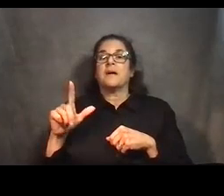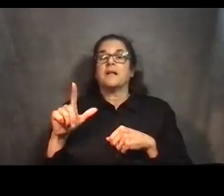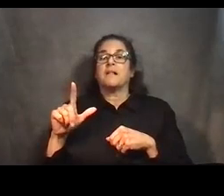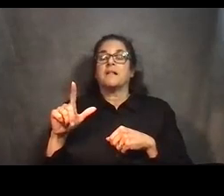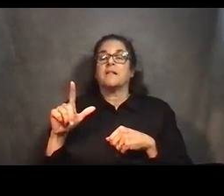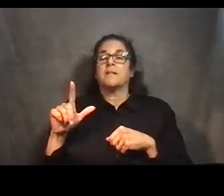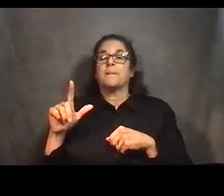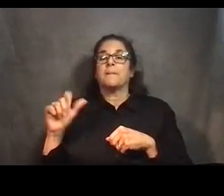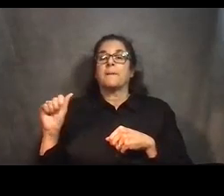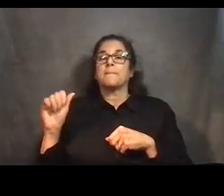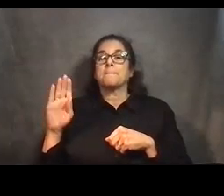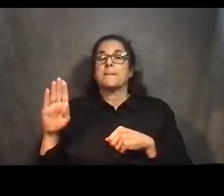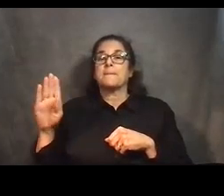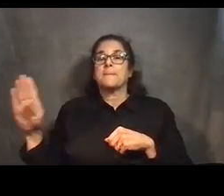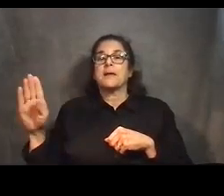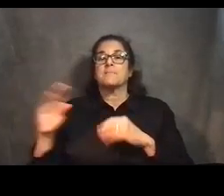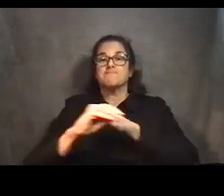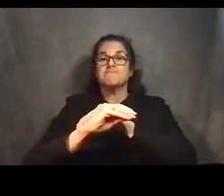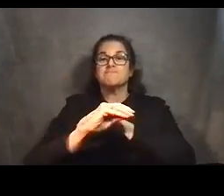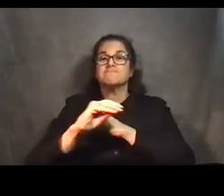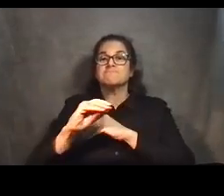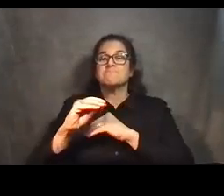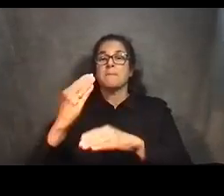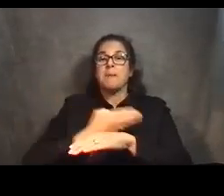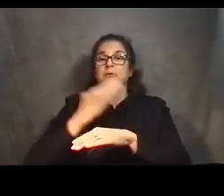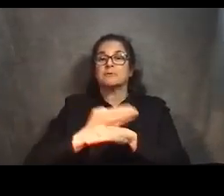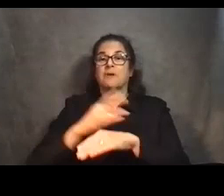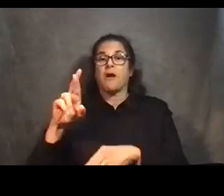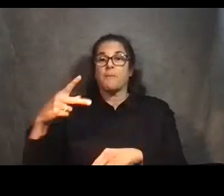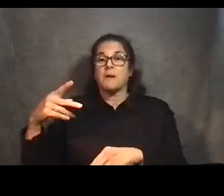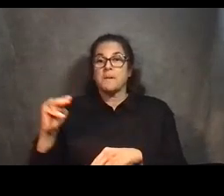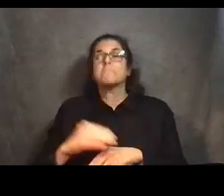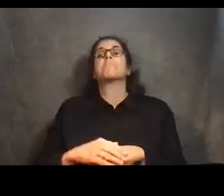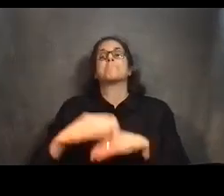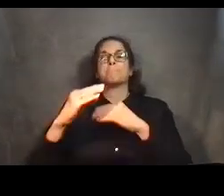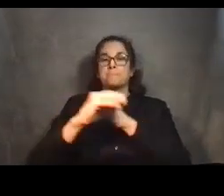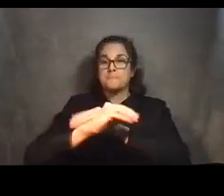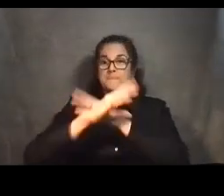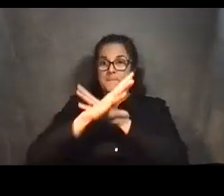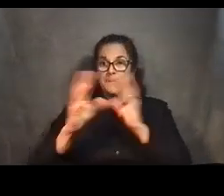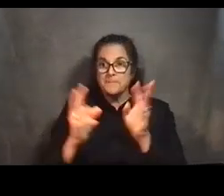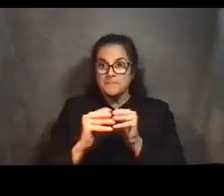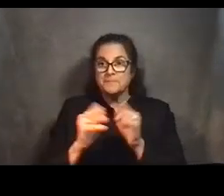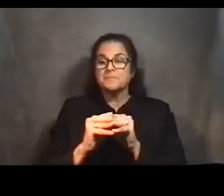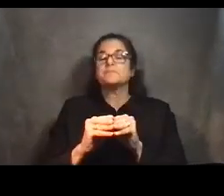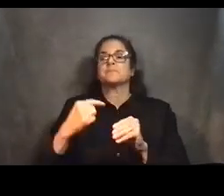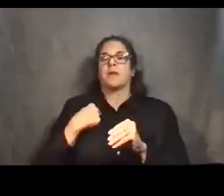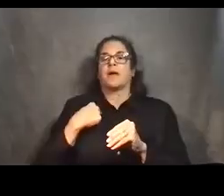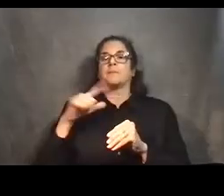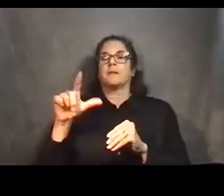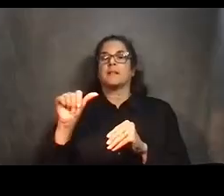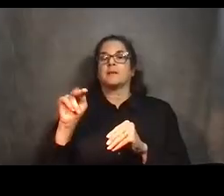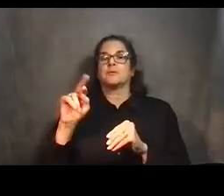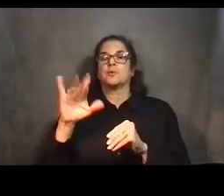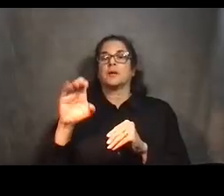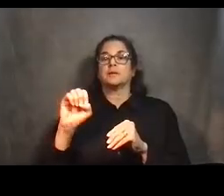Modernization Project Area. I am Latrice Phillips-Brown, Government and Community Relations Liaison, and a